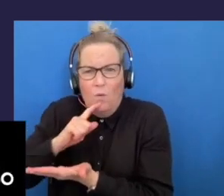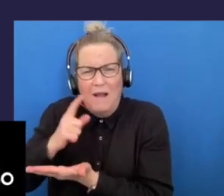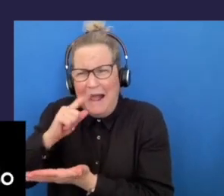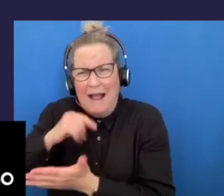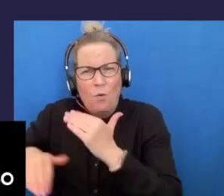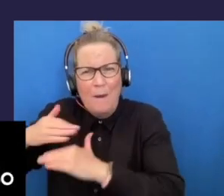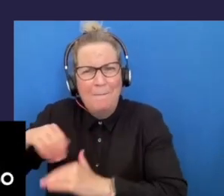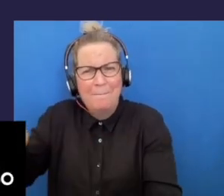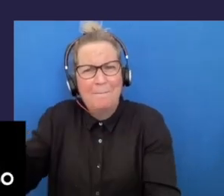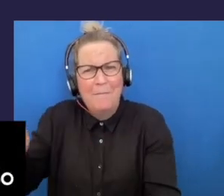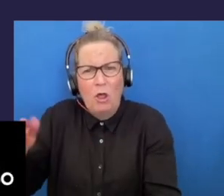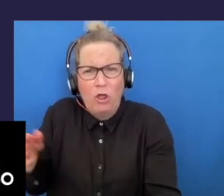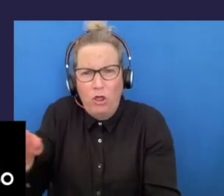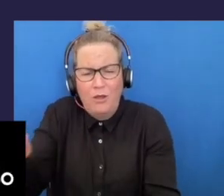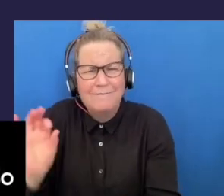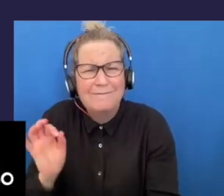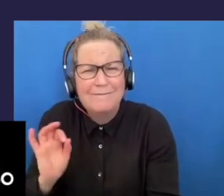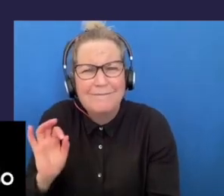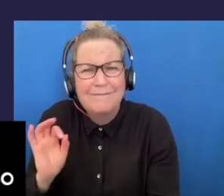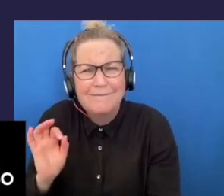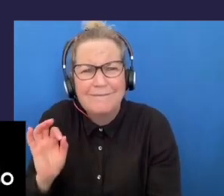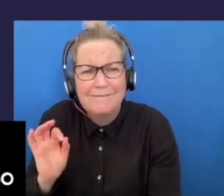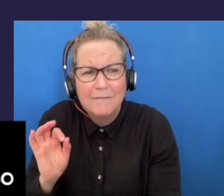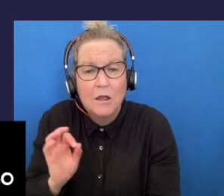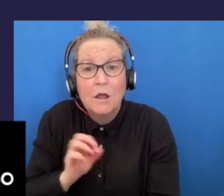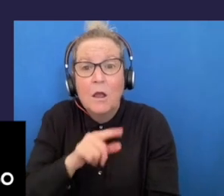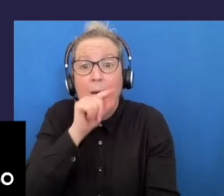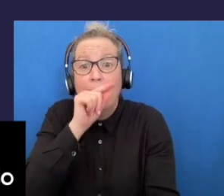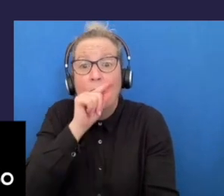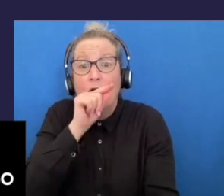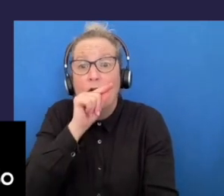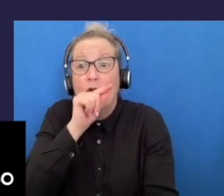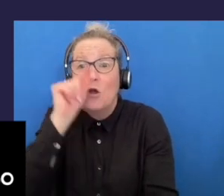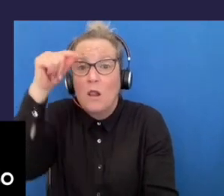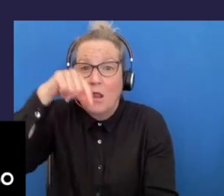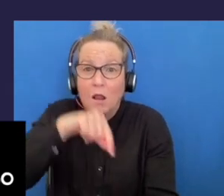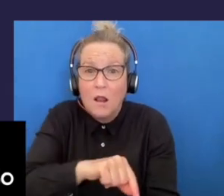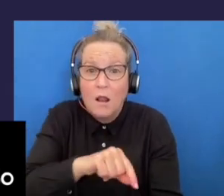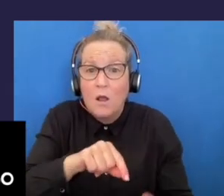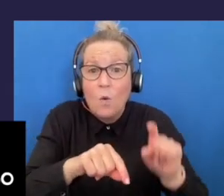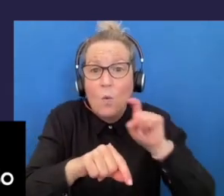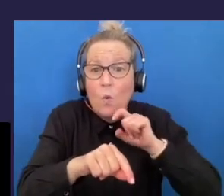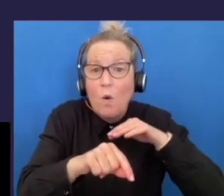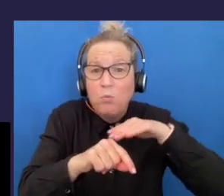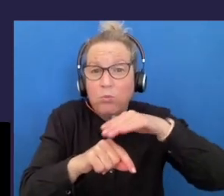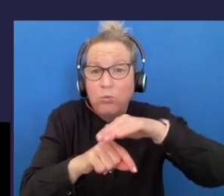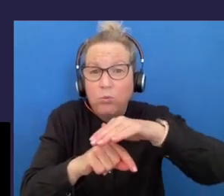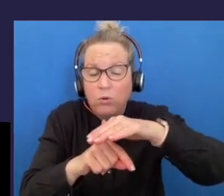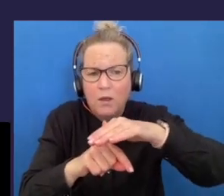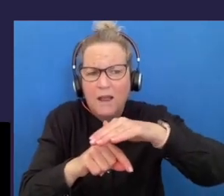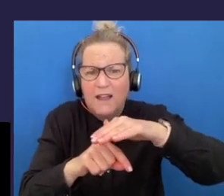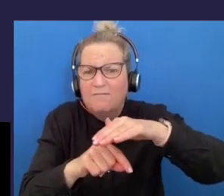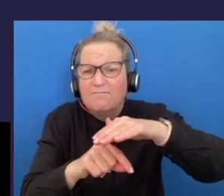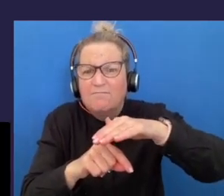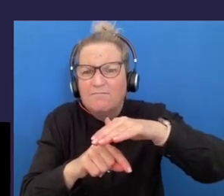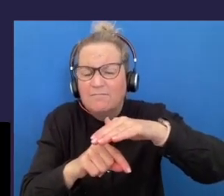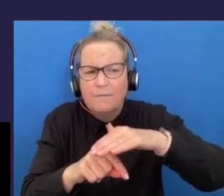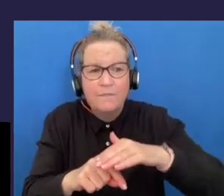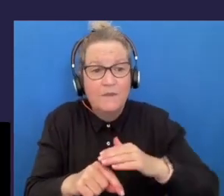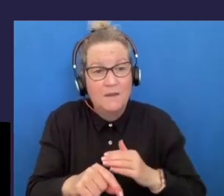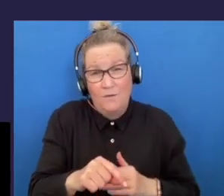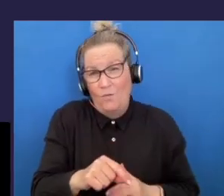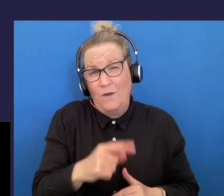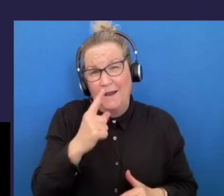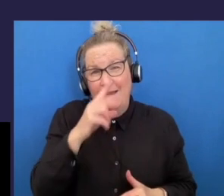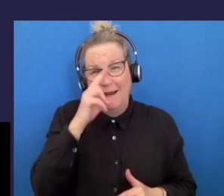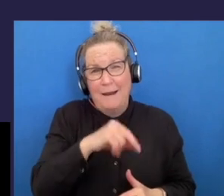bird's head under water it's going to do the same thing you know one young fellow told me a duck can go under there i said yes i'm going hold his head under there see how long